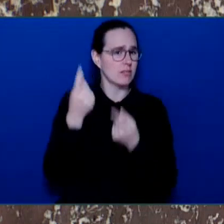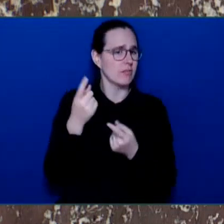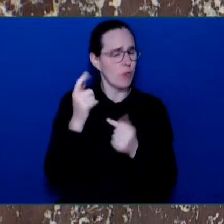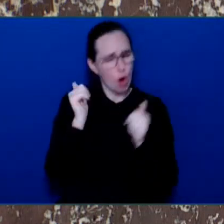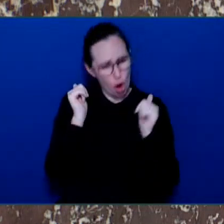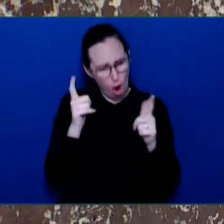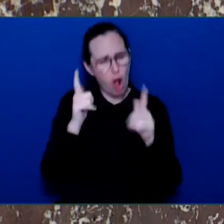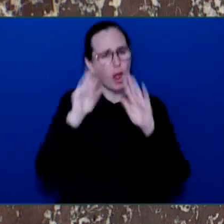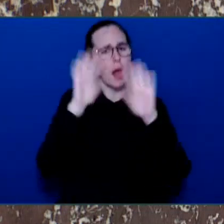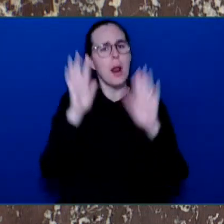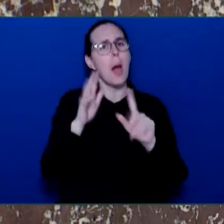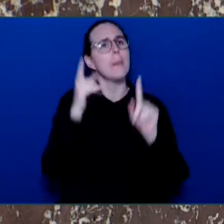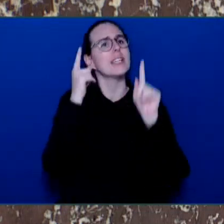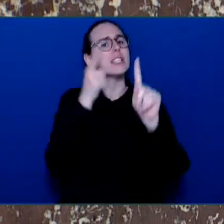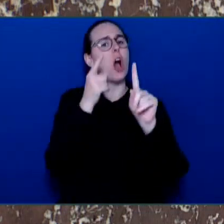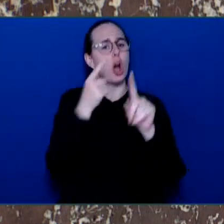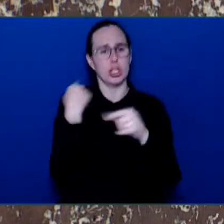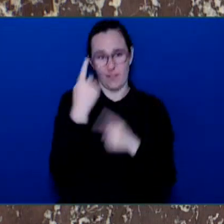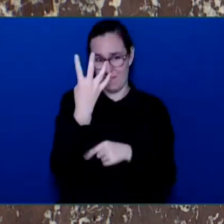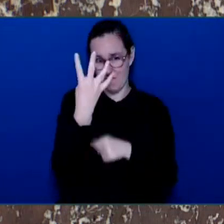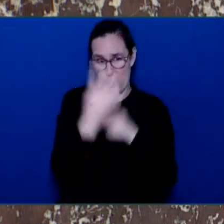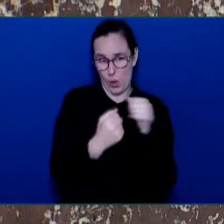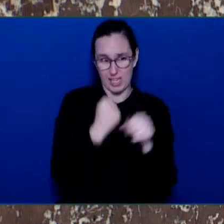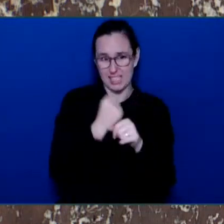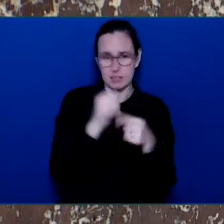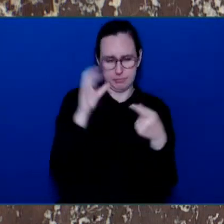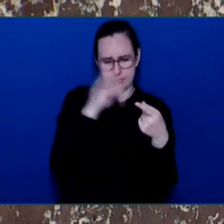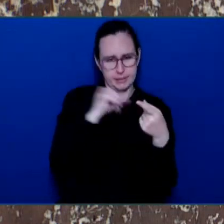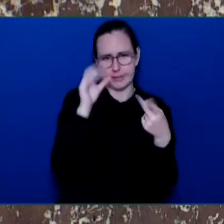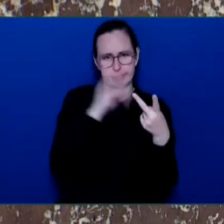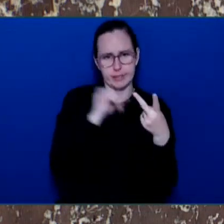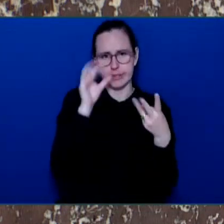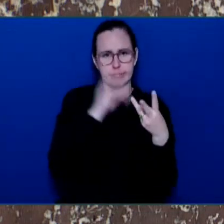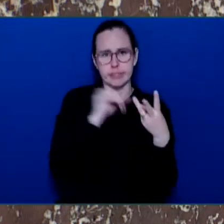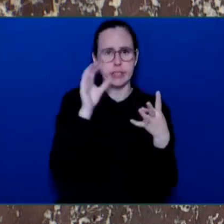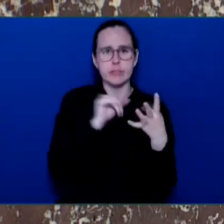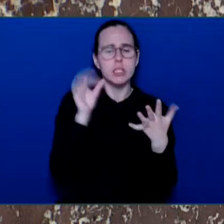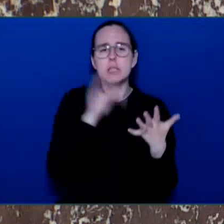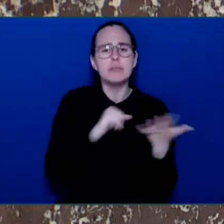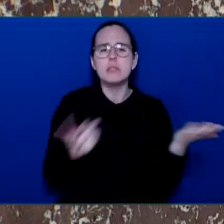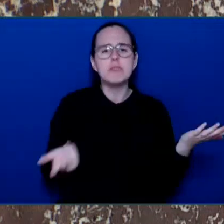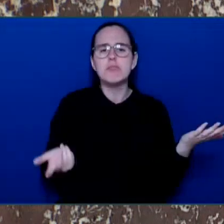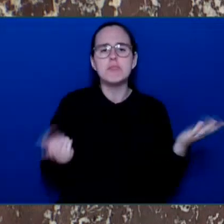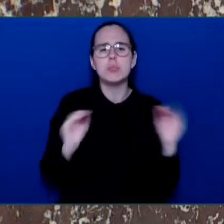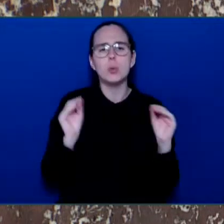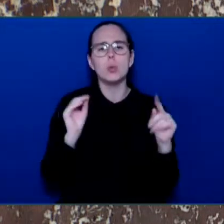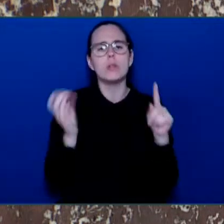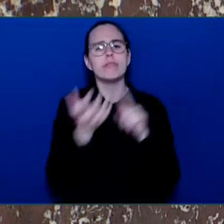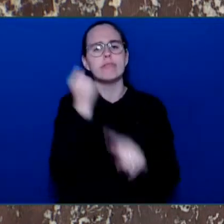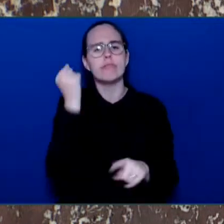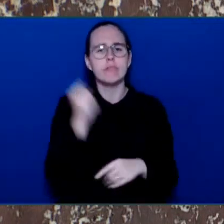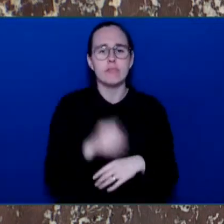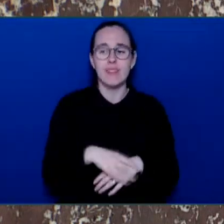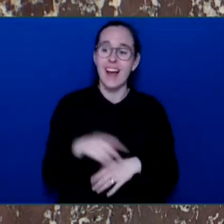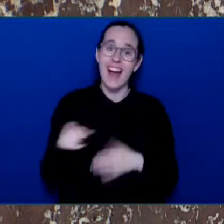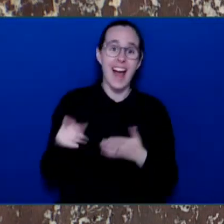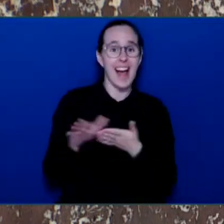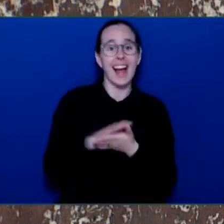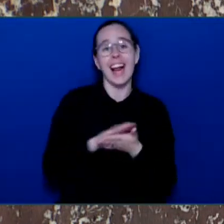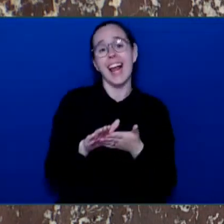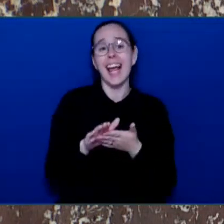Simple fact, Mr. Speaker, is it has transformed into a cost-BC plan. It is costing more and achieving nothing.